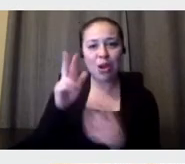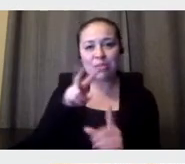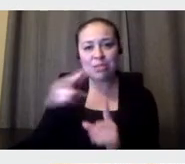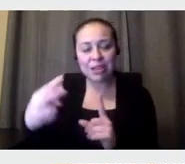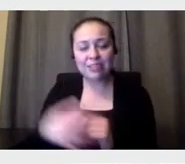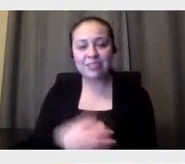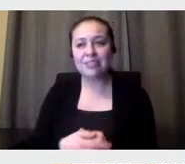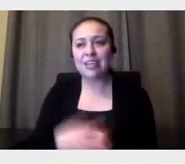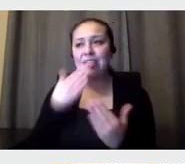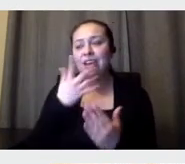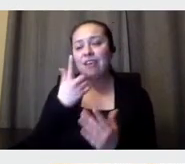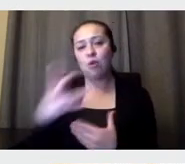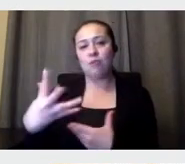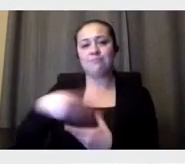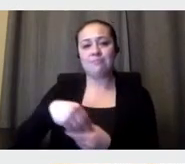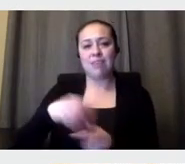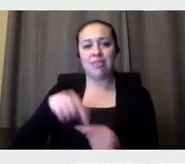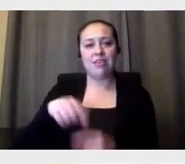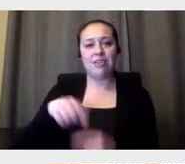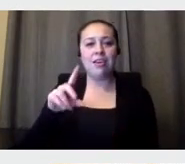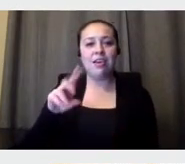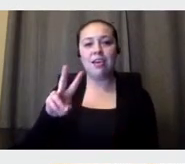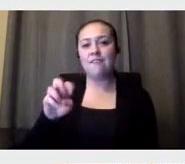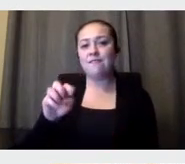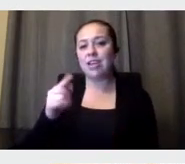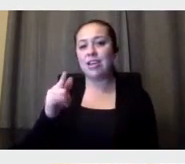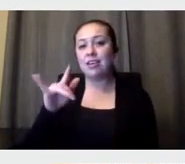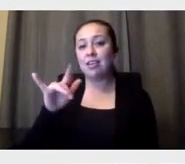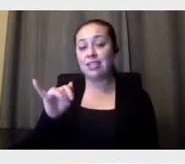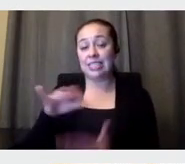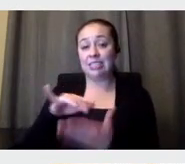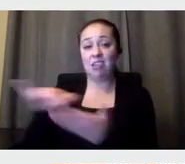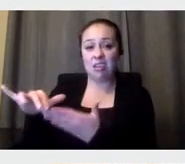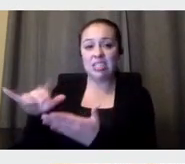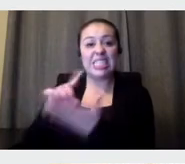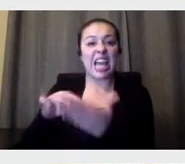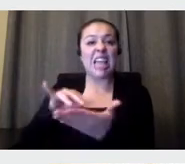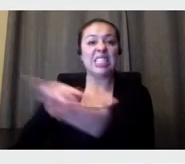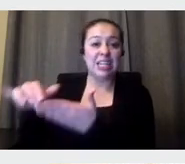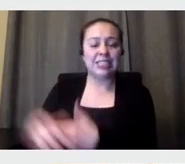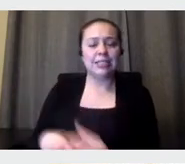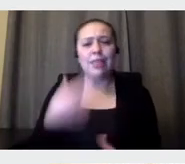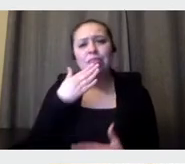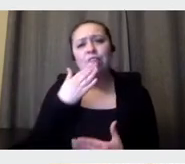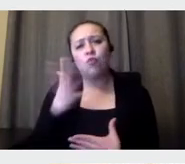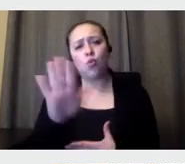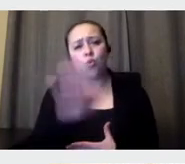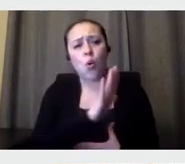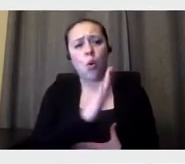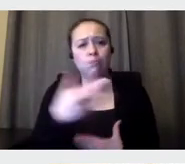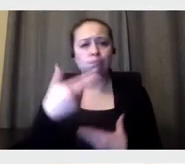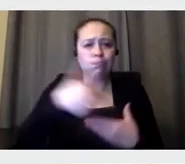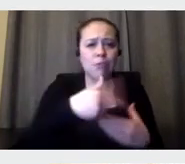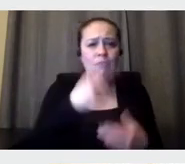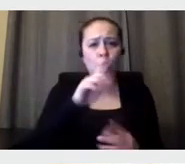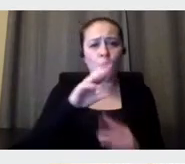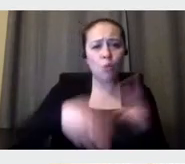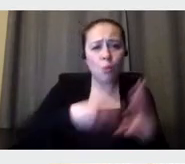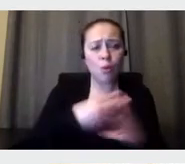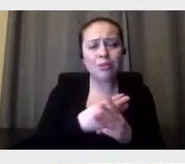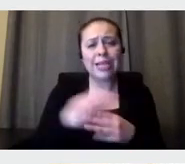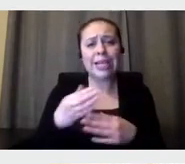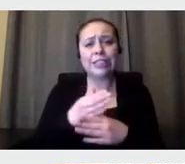Studies, uh, for your contribution, uh, to the world and sharing, uh, Massimo's